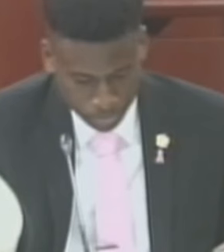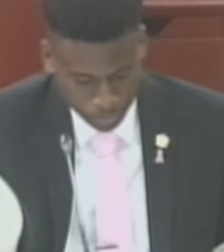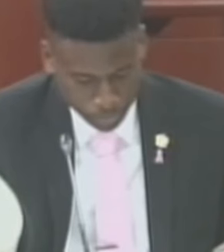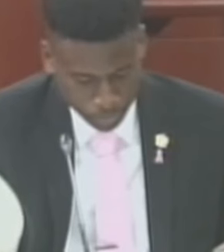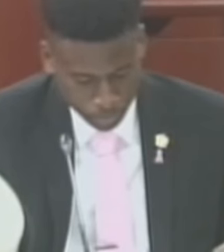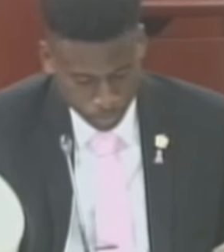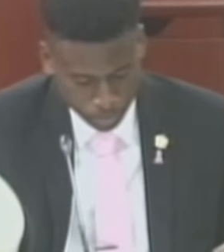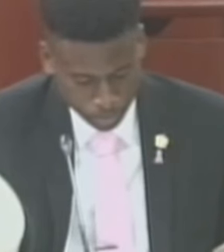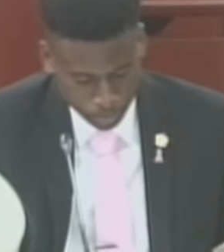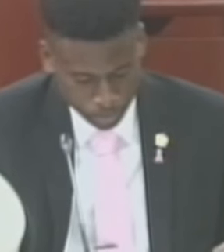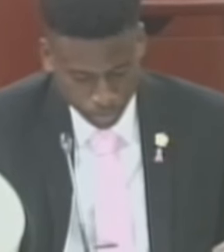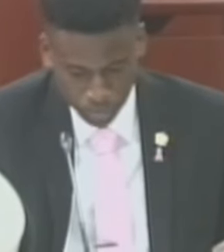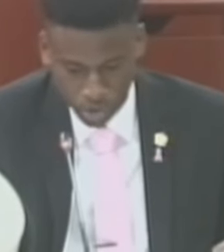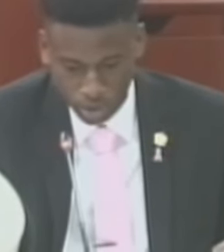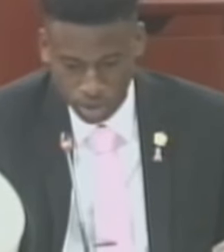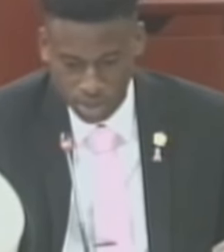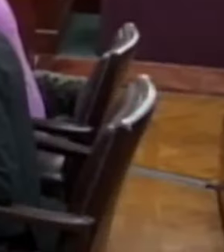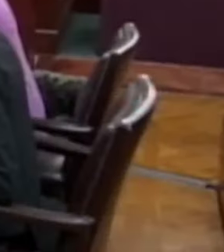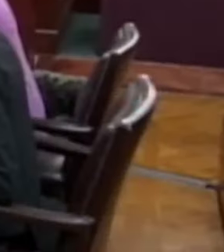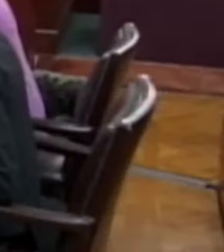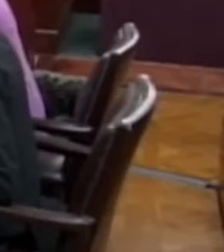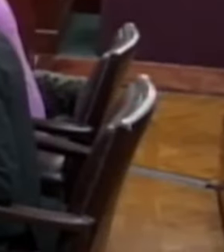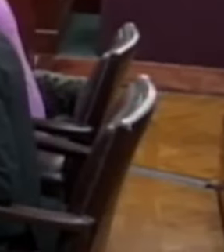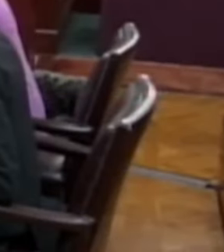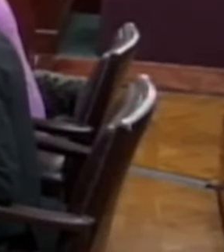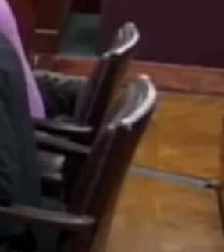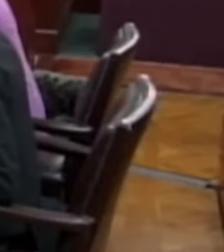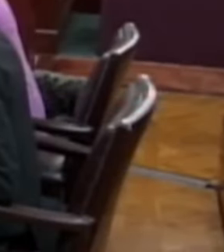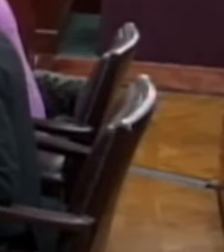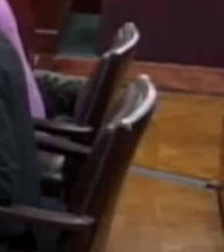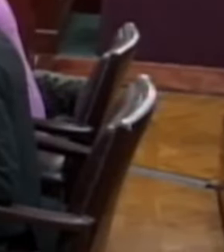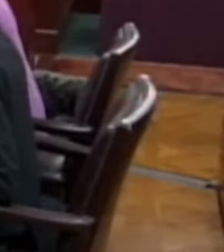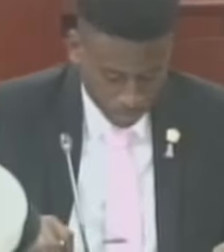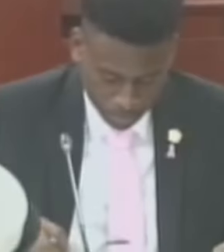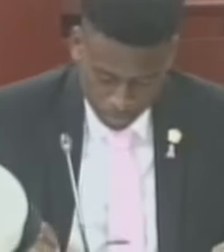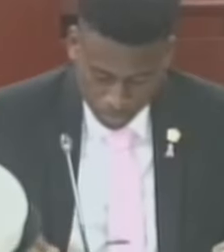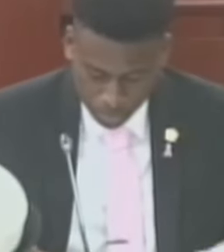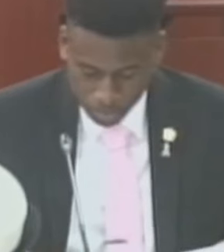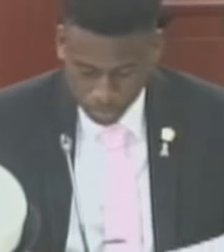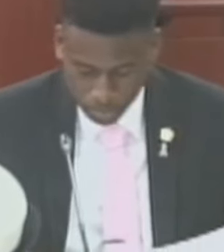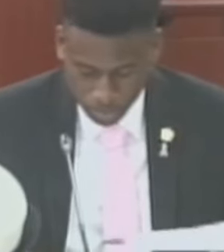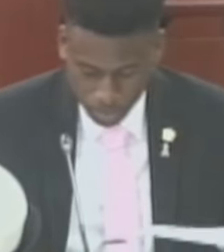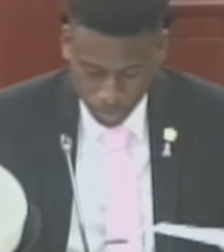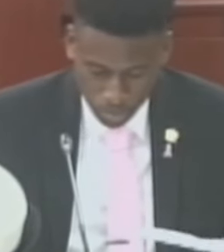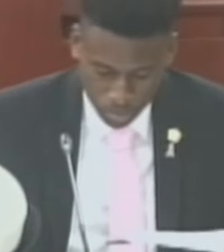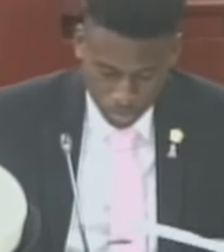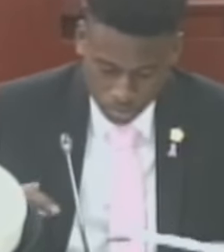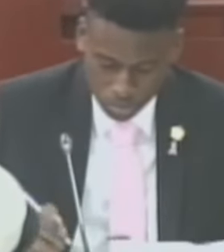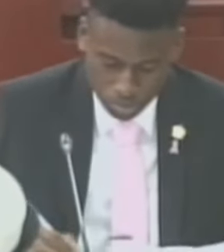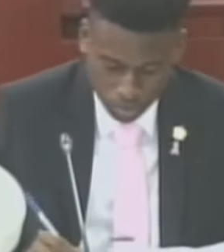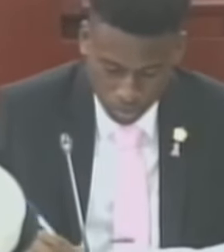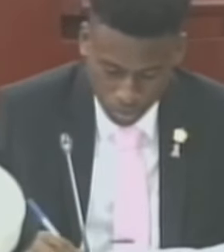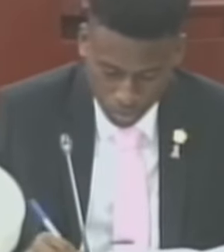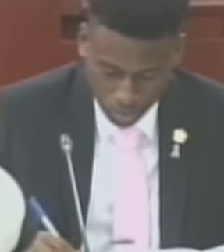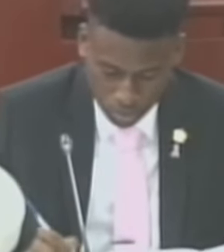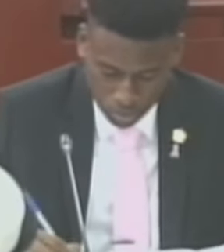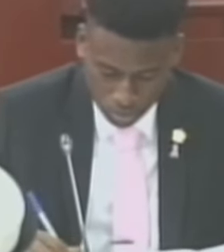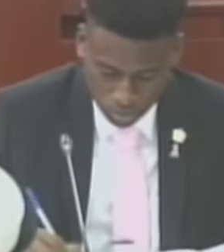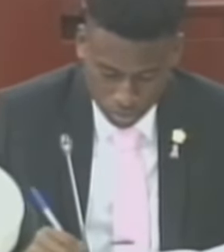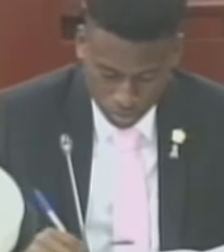against? The ayes have it. The title? The question is that the title stands part of the bill. in favor?